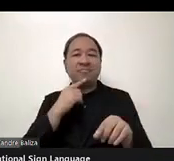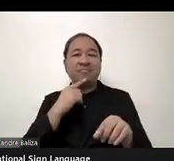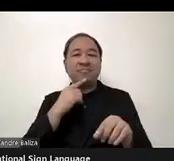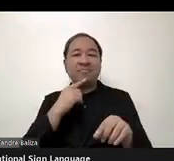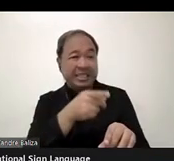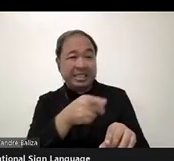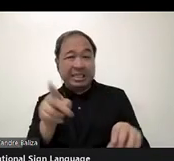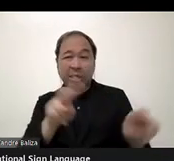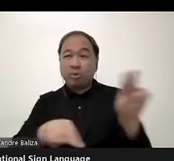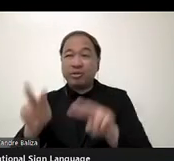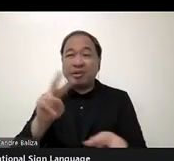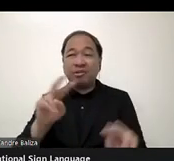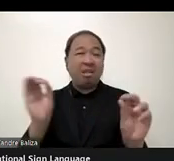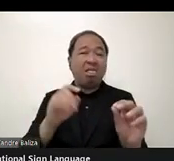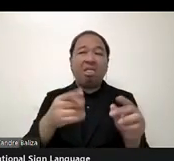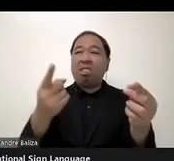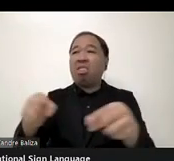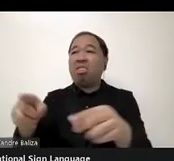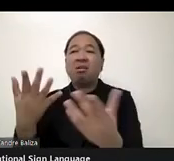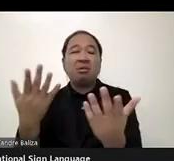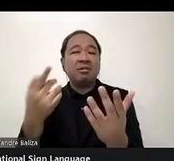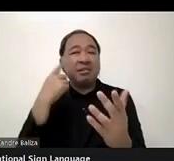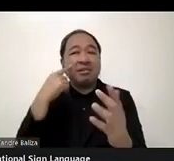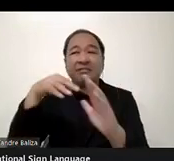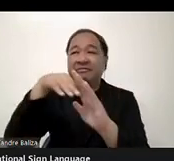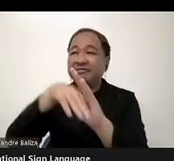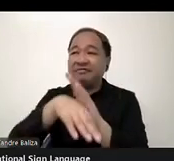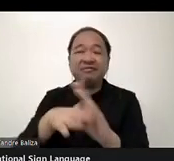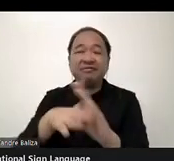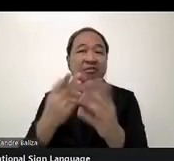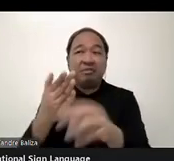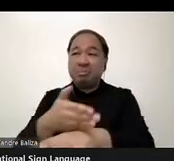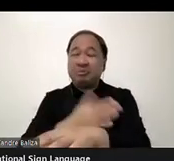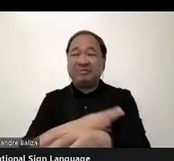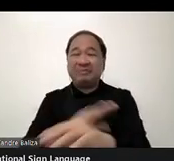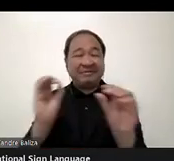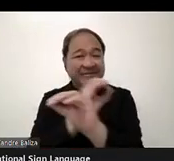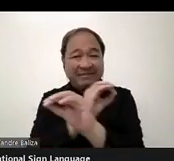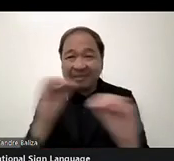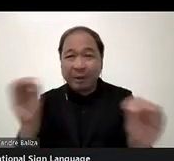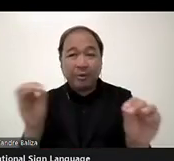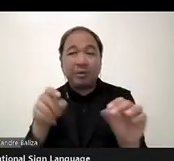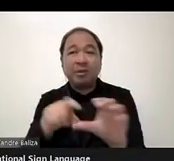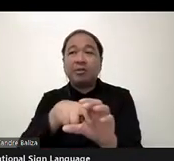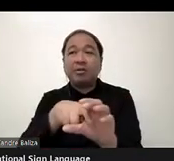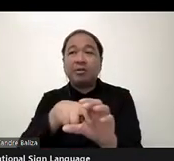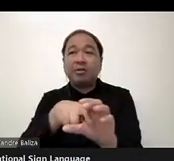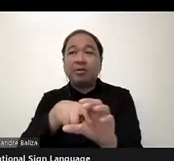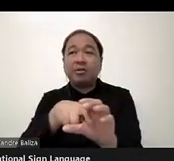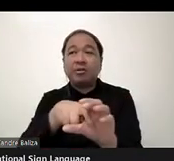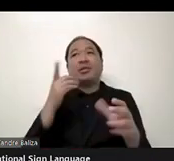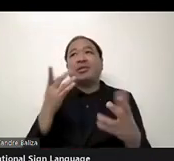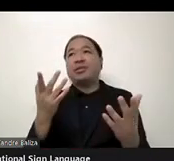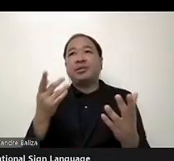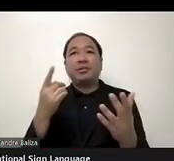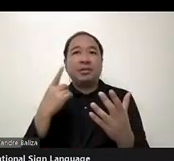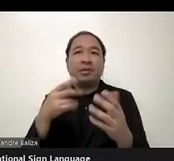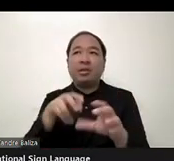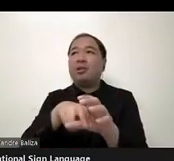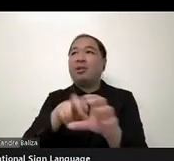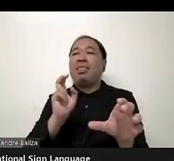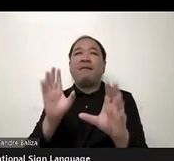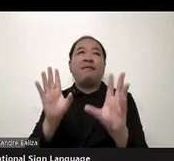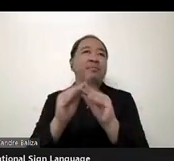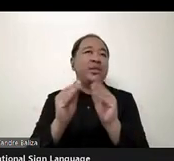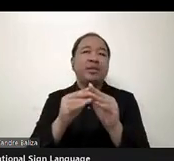one, uh, nothing is getting improved. The, and we left the halls from the, and we left the discussions, uh, the